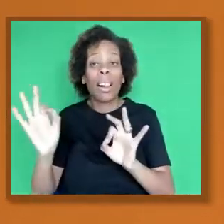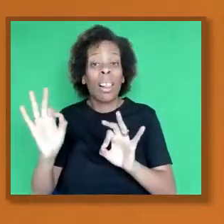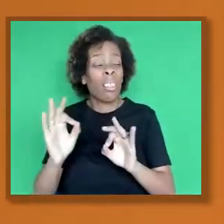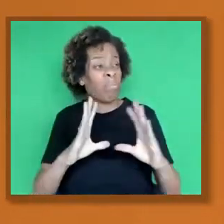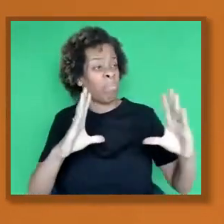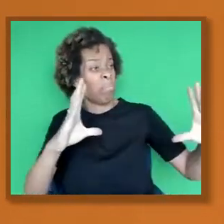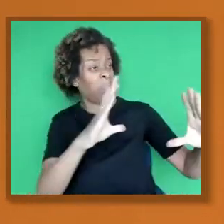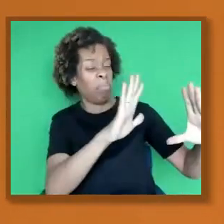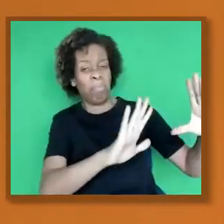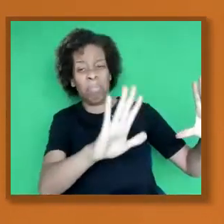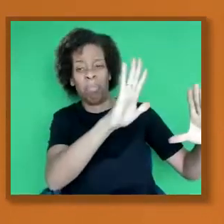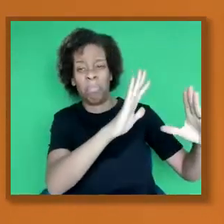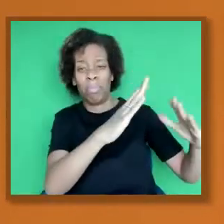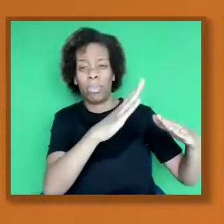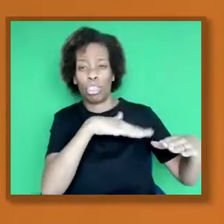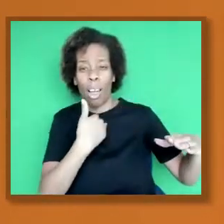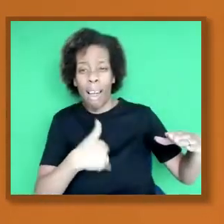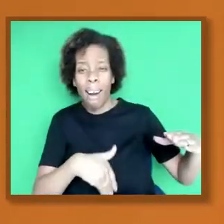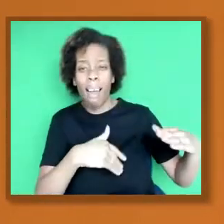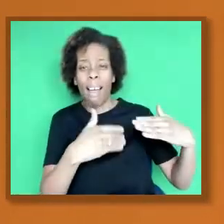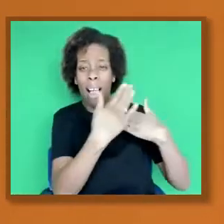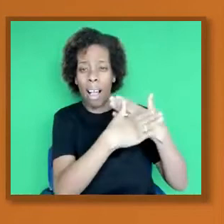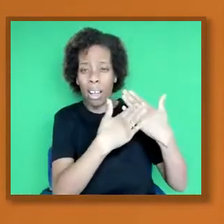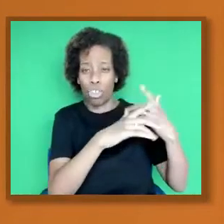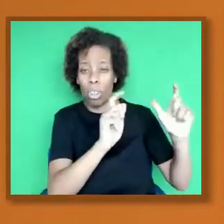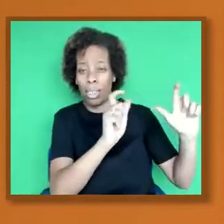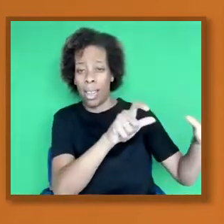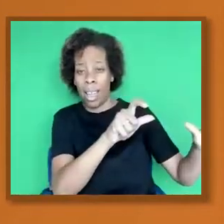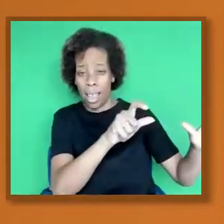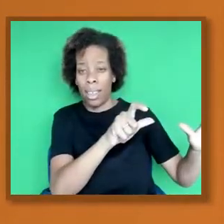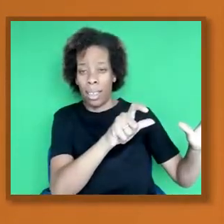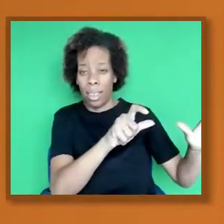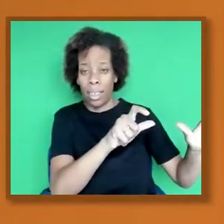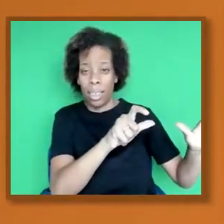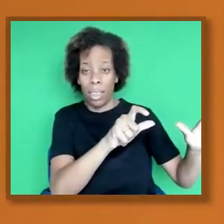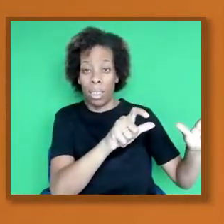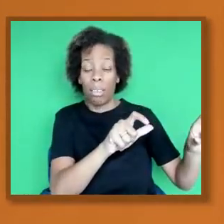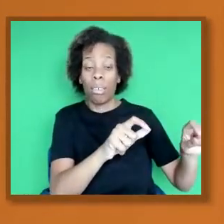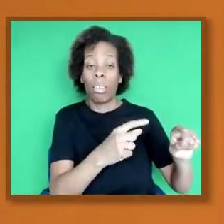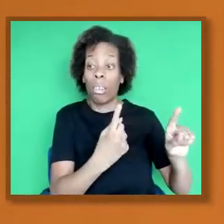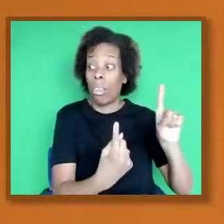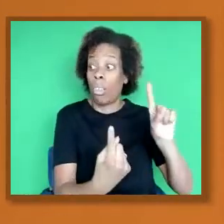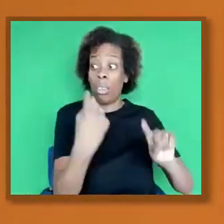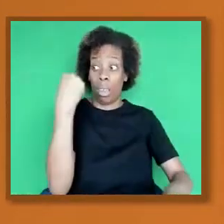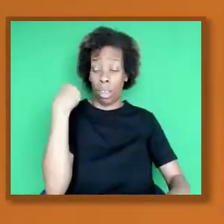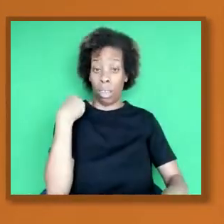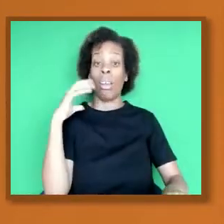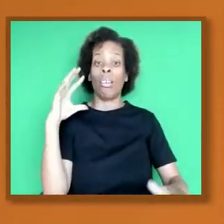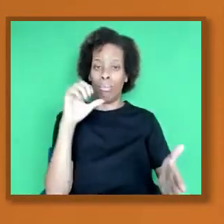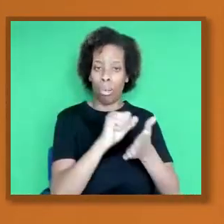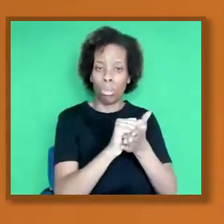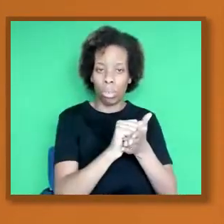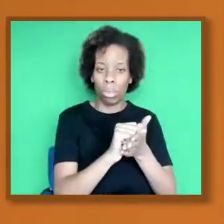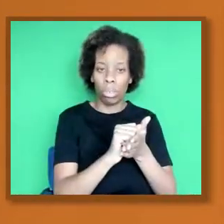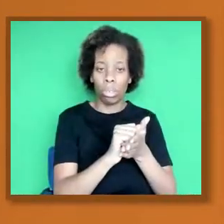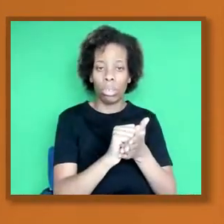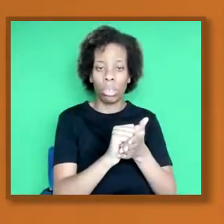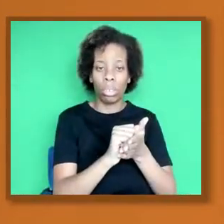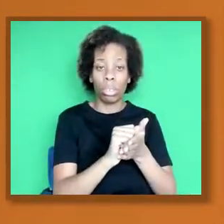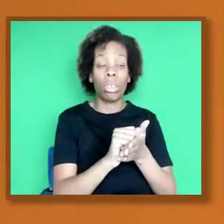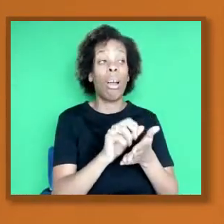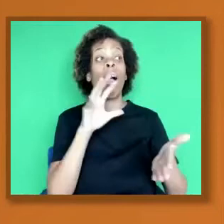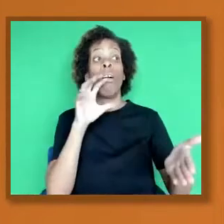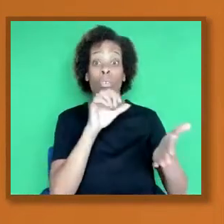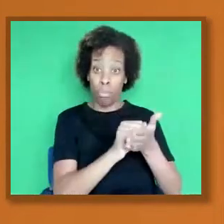okay? But we have known then about the general makeup of these coronaviruses,